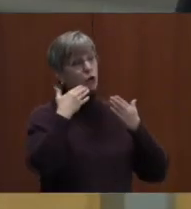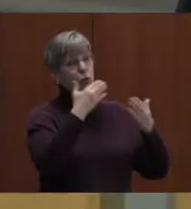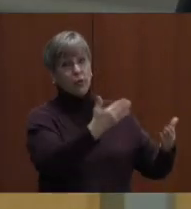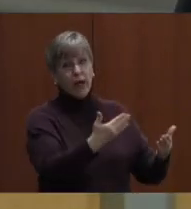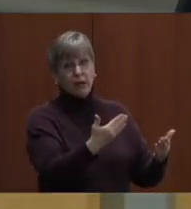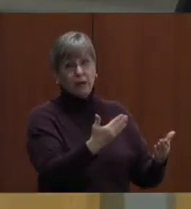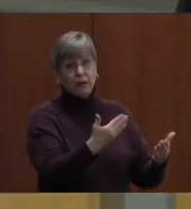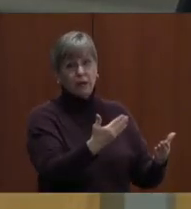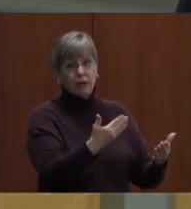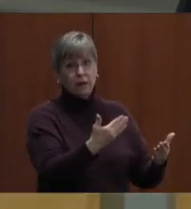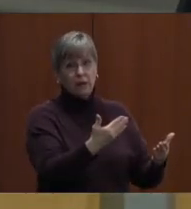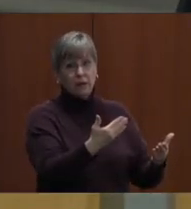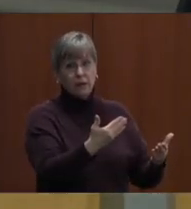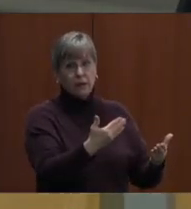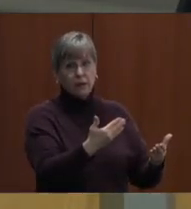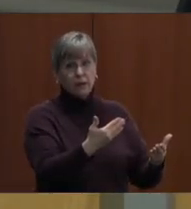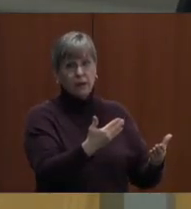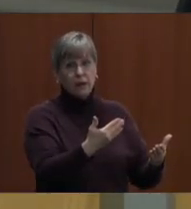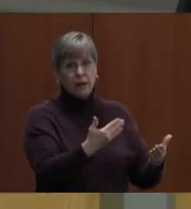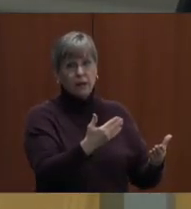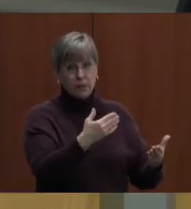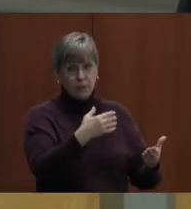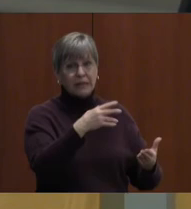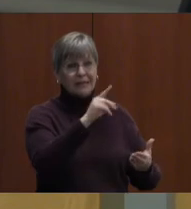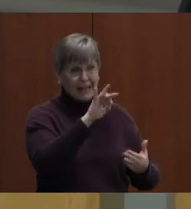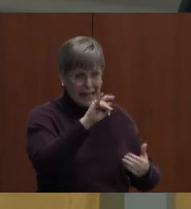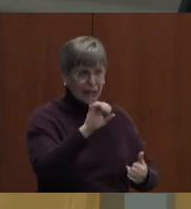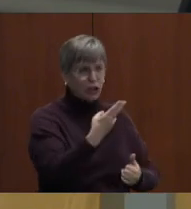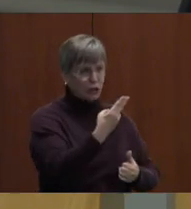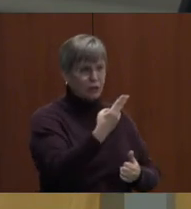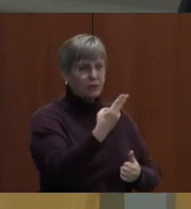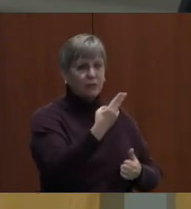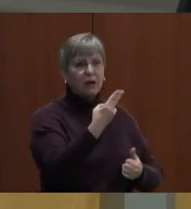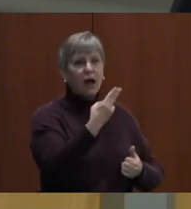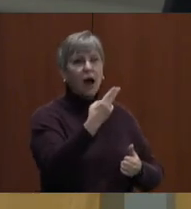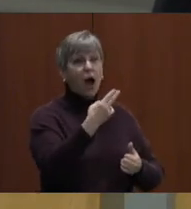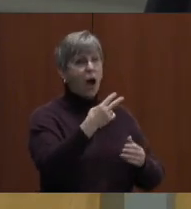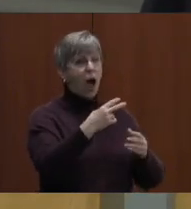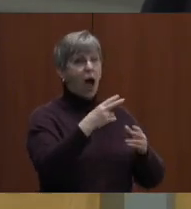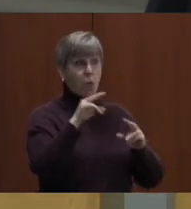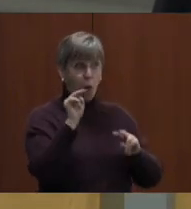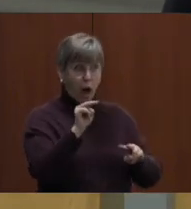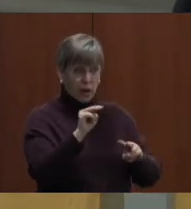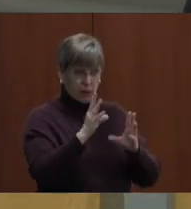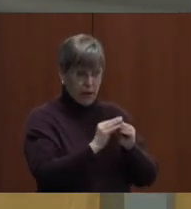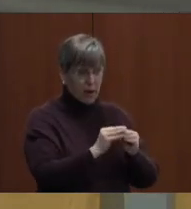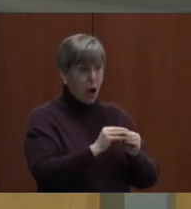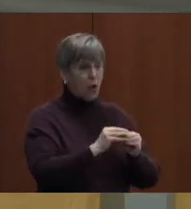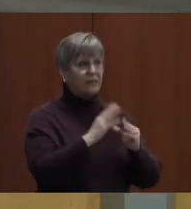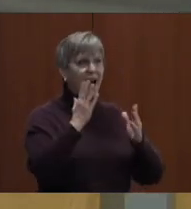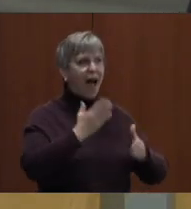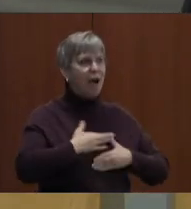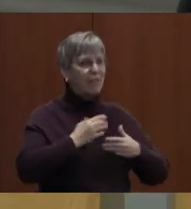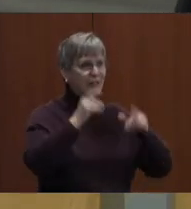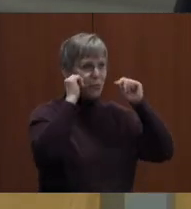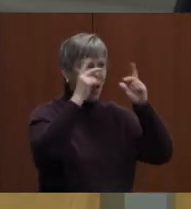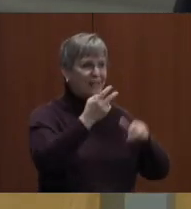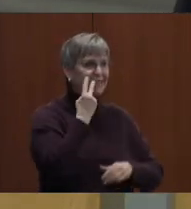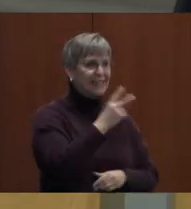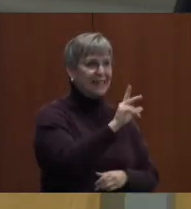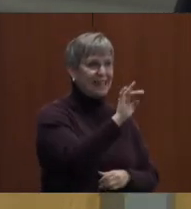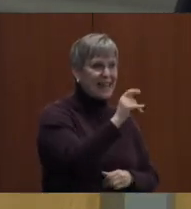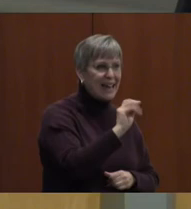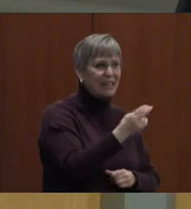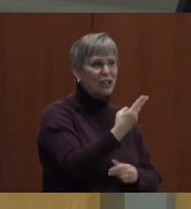Tanish. I watched the meeting. I was very pleasantly surprised to see Tanish and May Cruz and Ethan